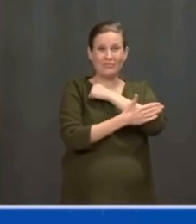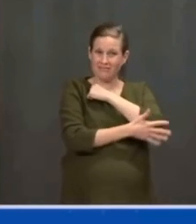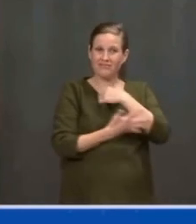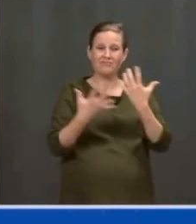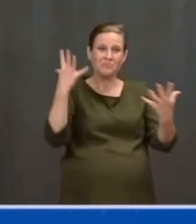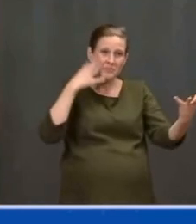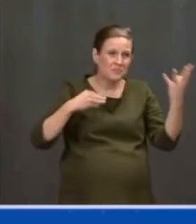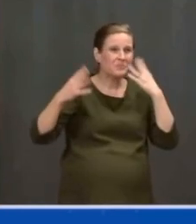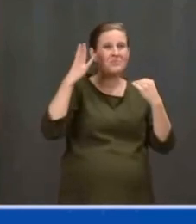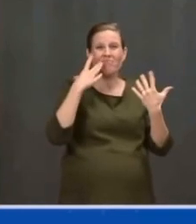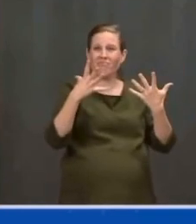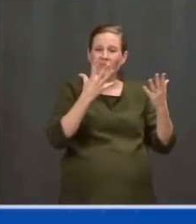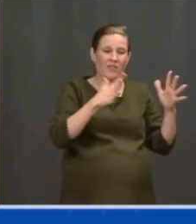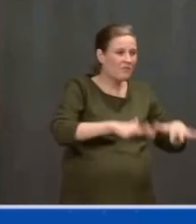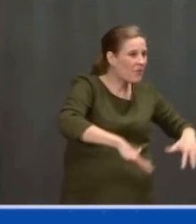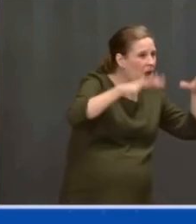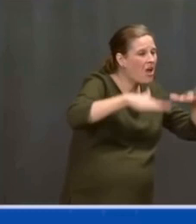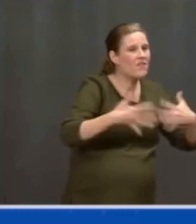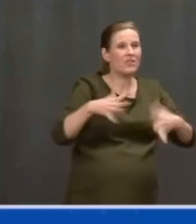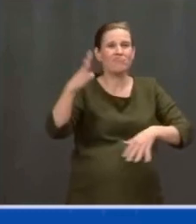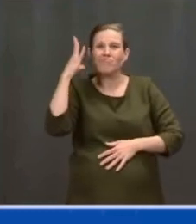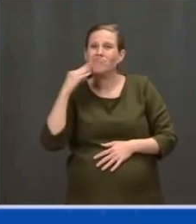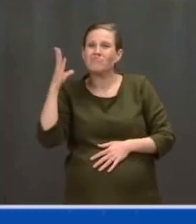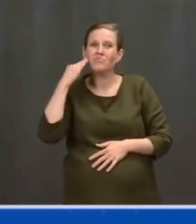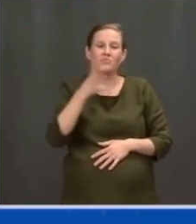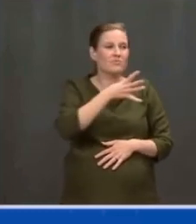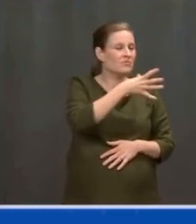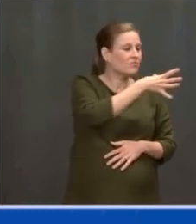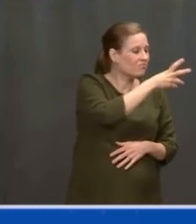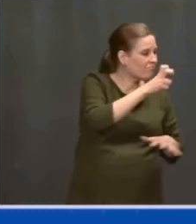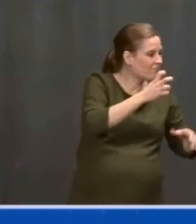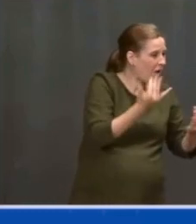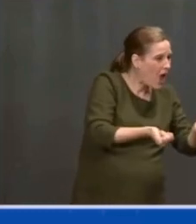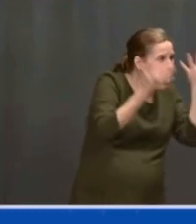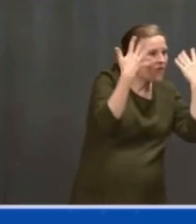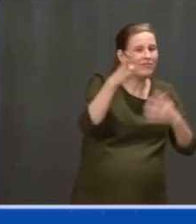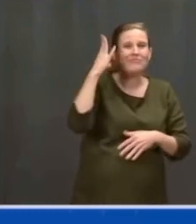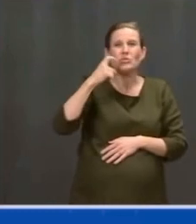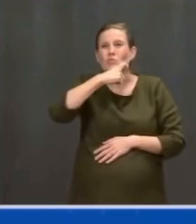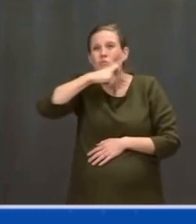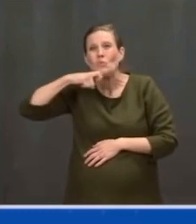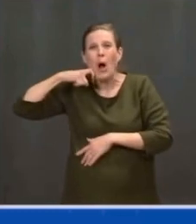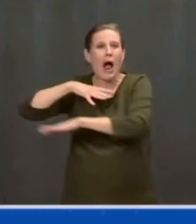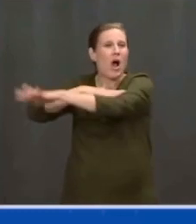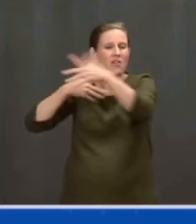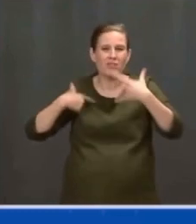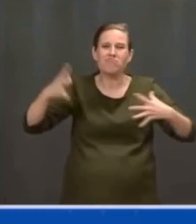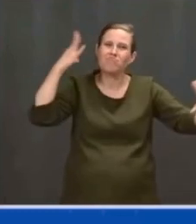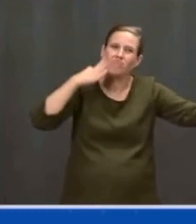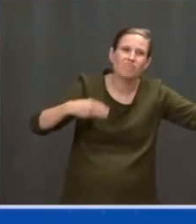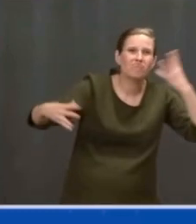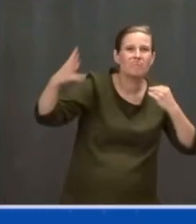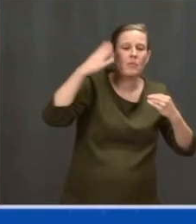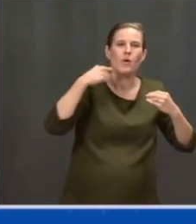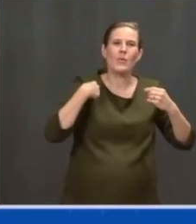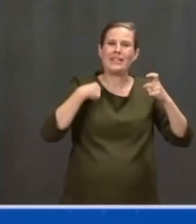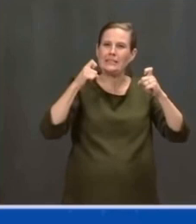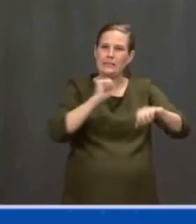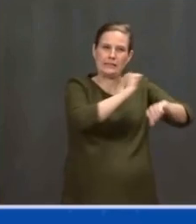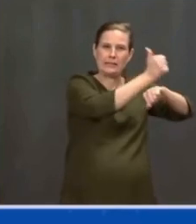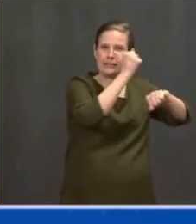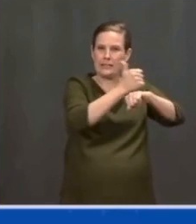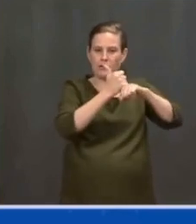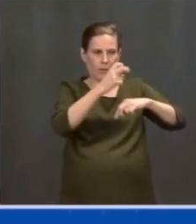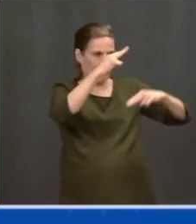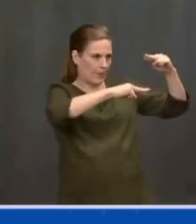droughts, year after year, by making our infrastructure more secure and resilient, and seizing incredible